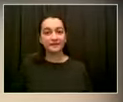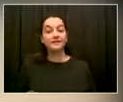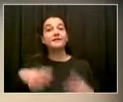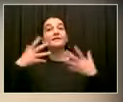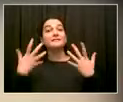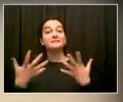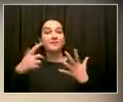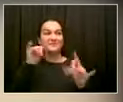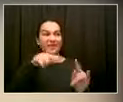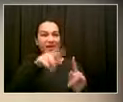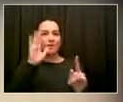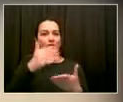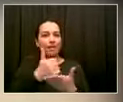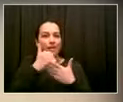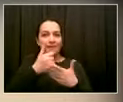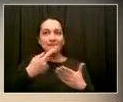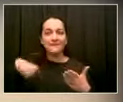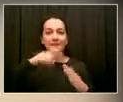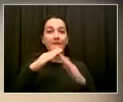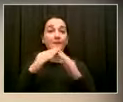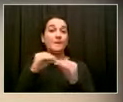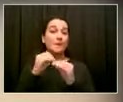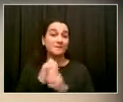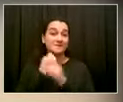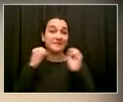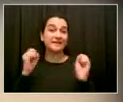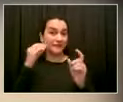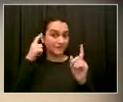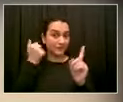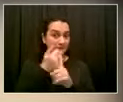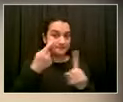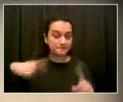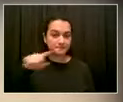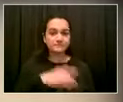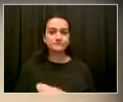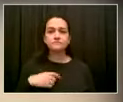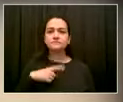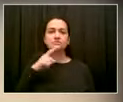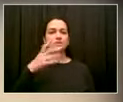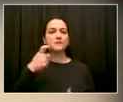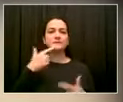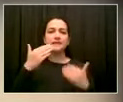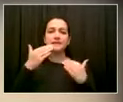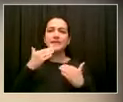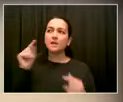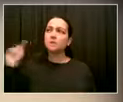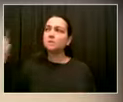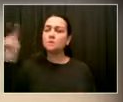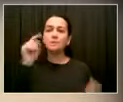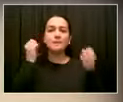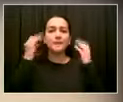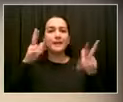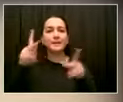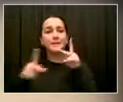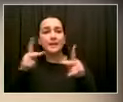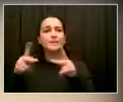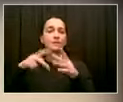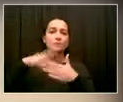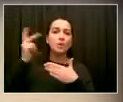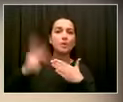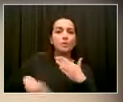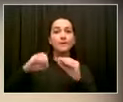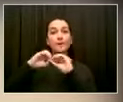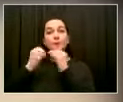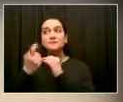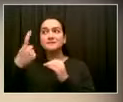believing in what we're doing, but we're ready to get to work, right? We already started work. You know what I mean? So, you know, Laurelton, we will be hugging on you and loving